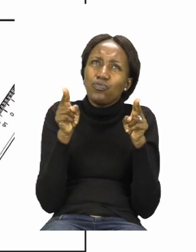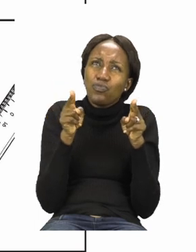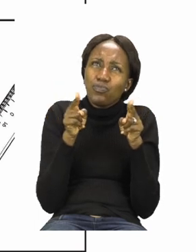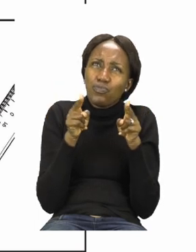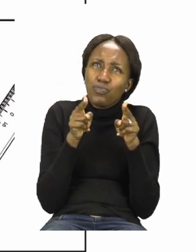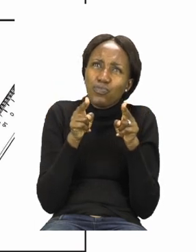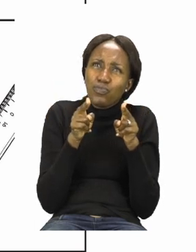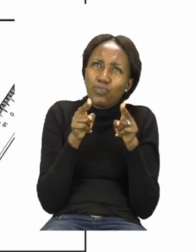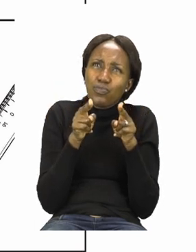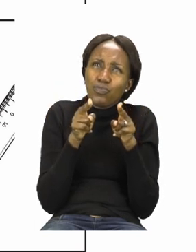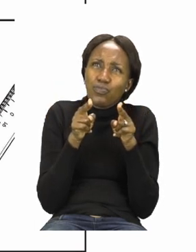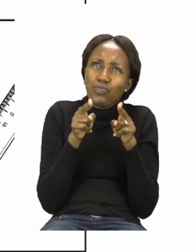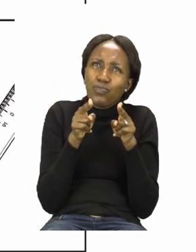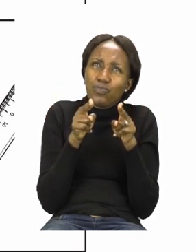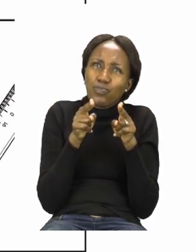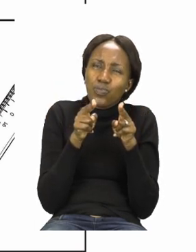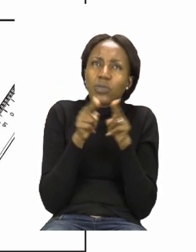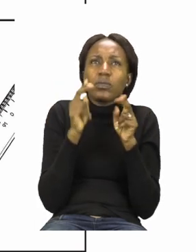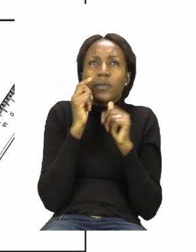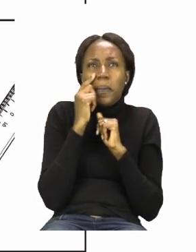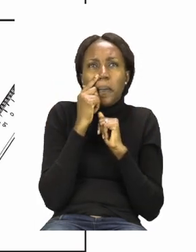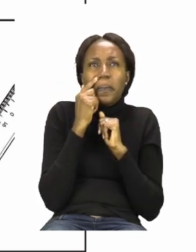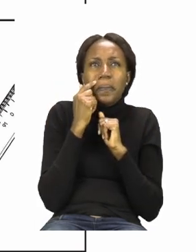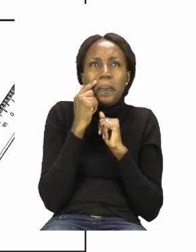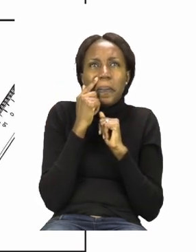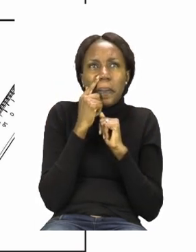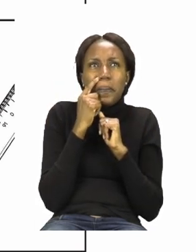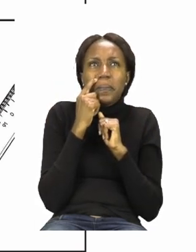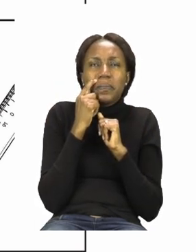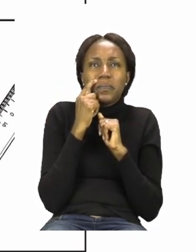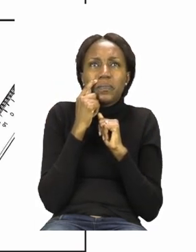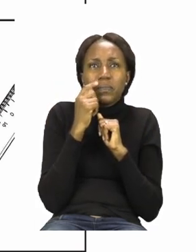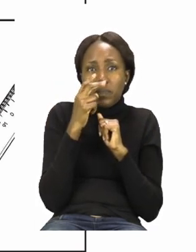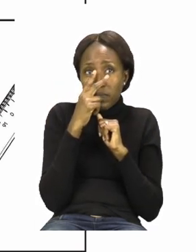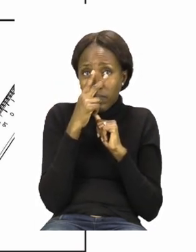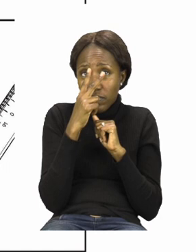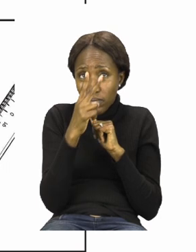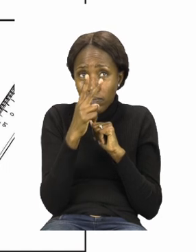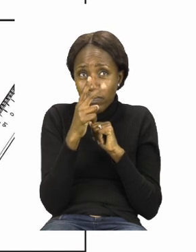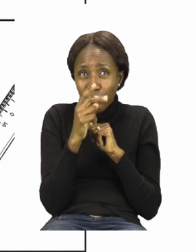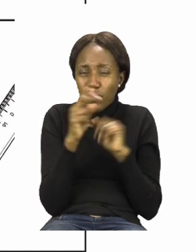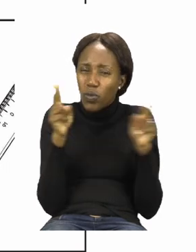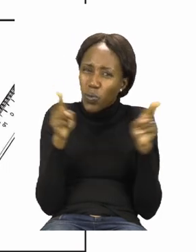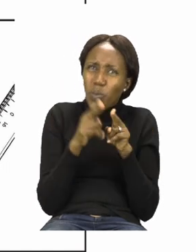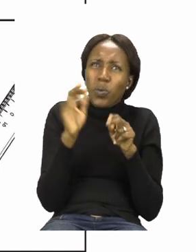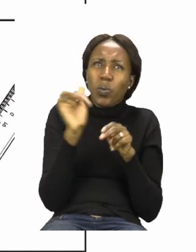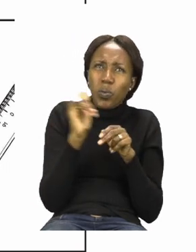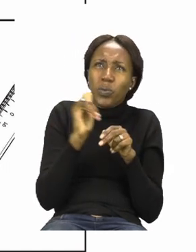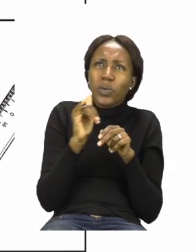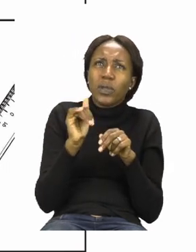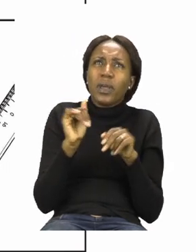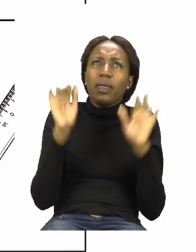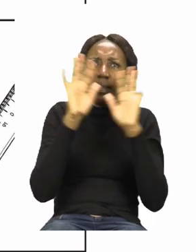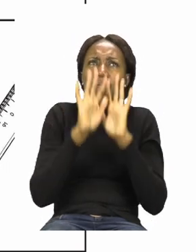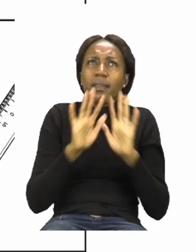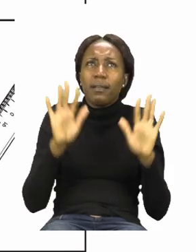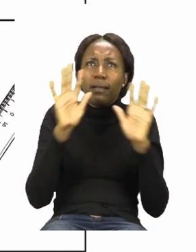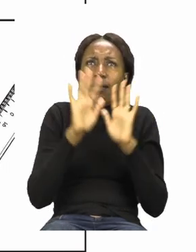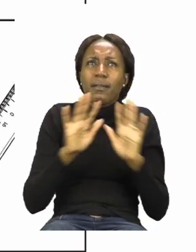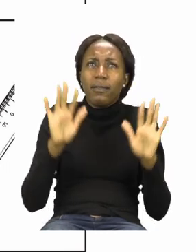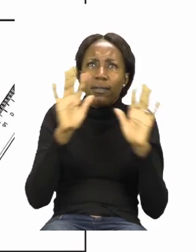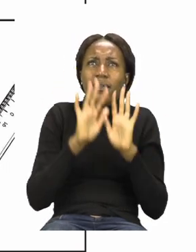shortest. So first look for the shortest one and then colour it neatly.